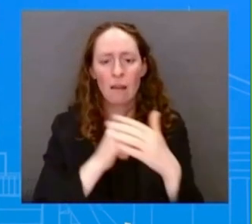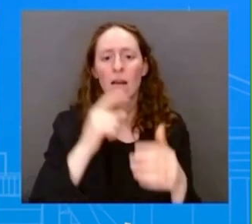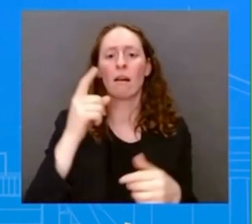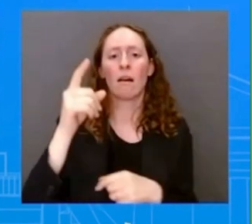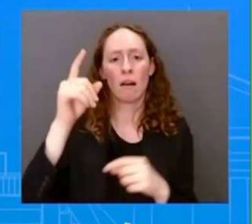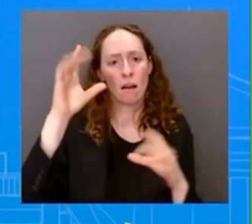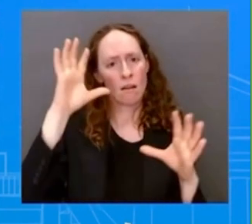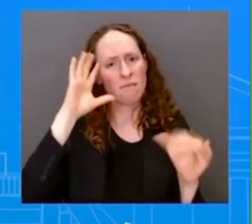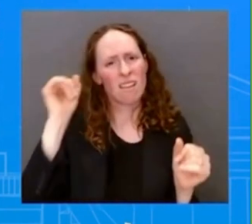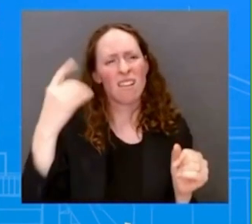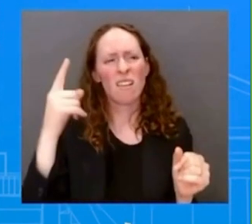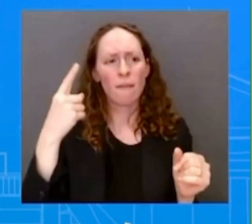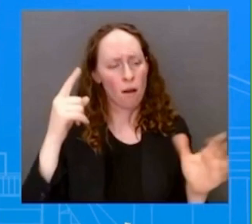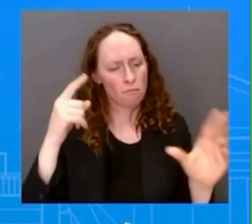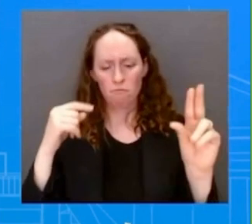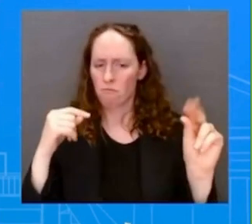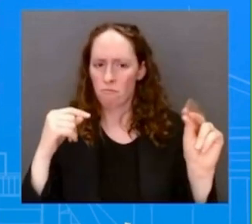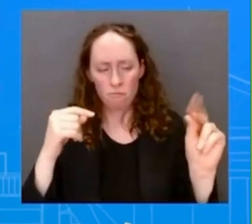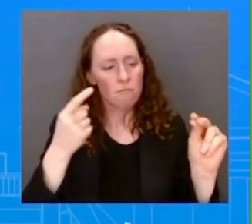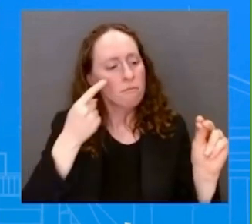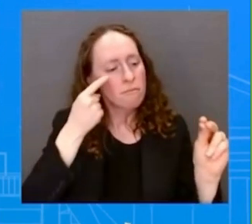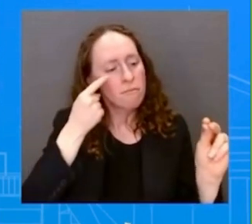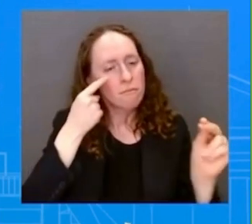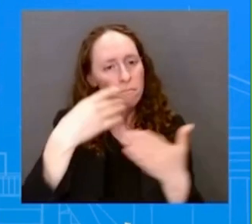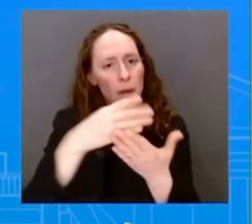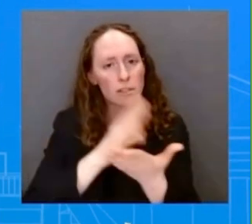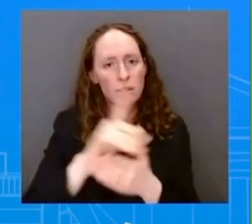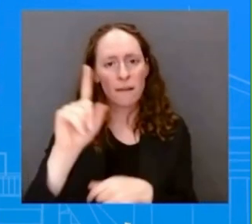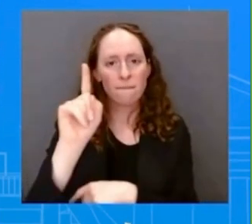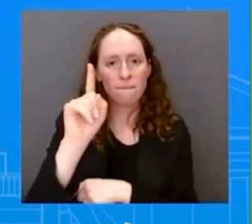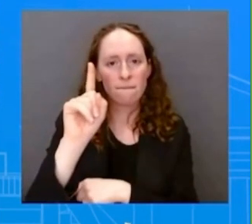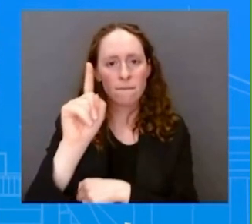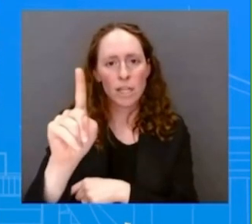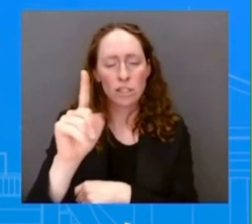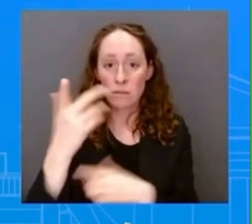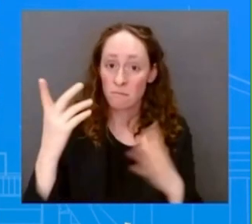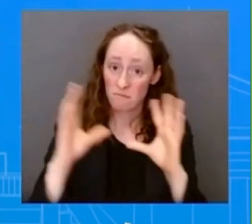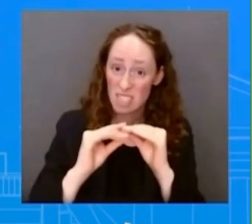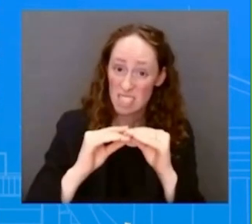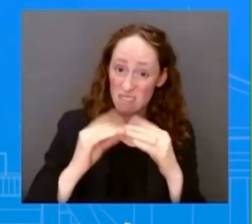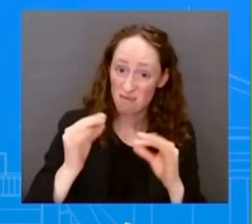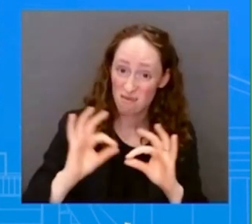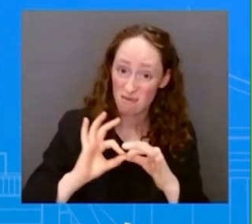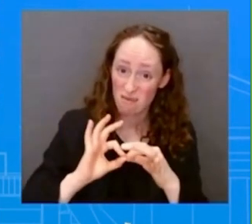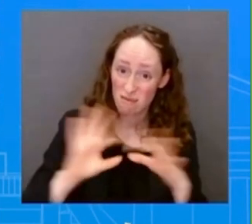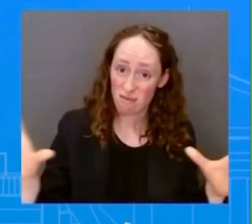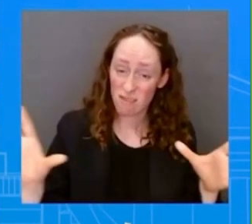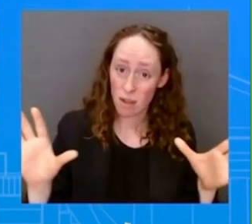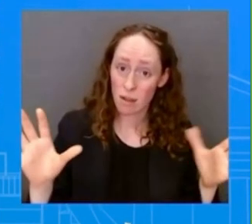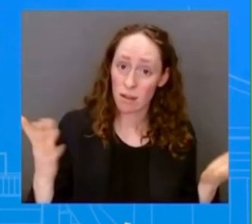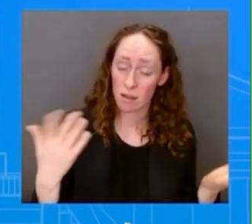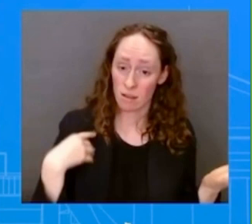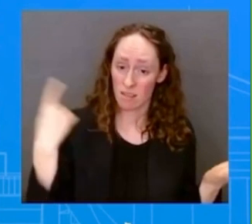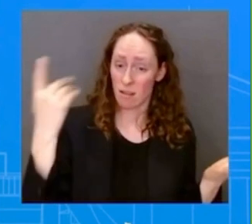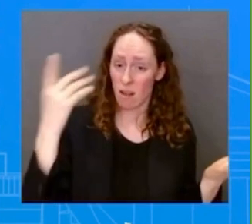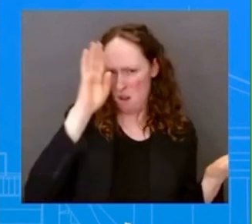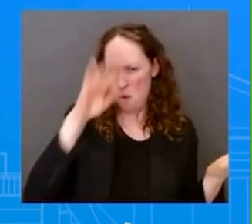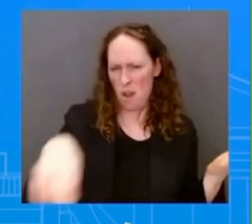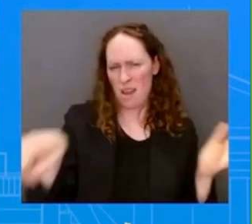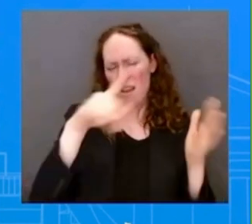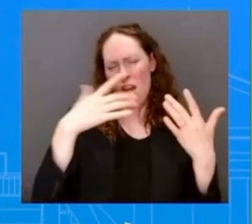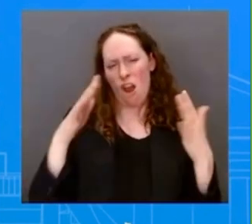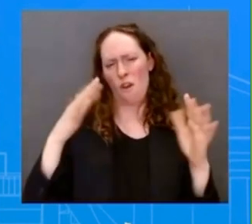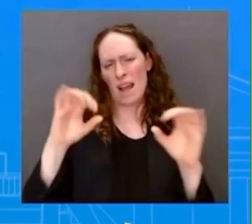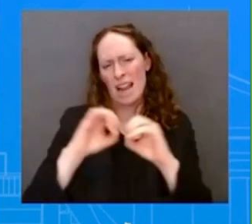And I'm just curious, because the White House has made it pretty clear that they see the debt limit and any conversations on the long-term fiscal outlook as two separate